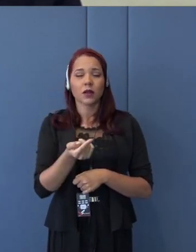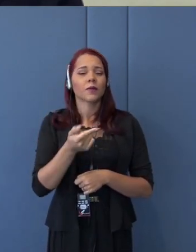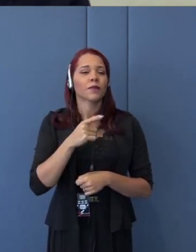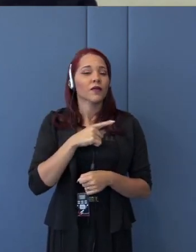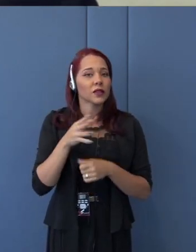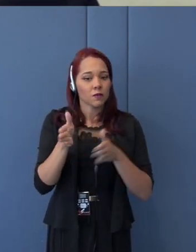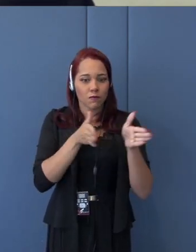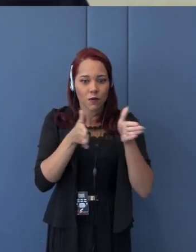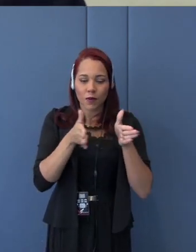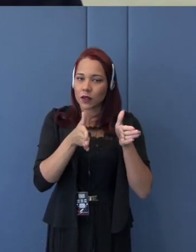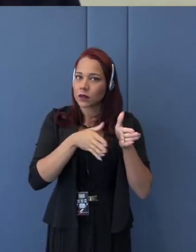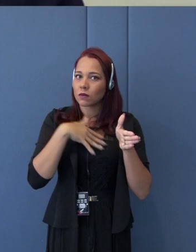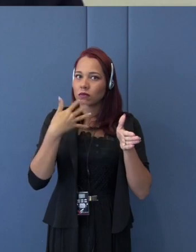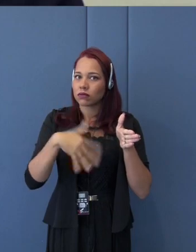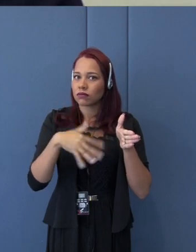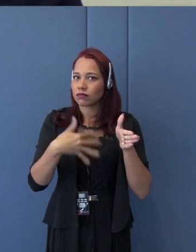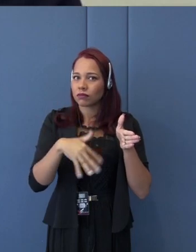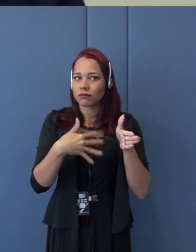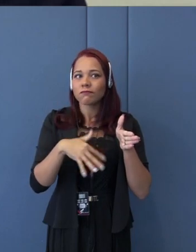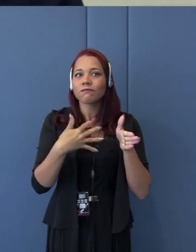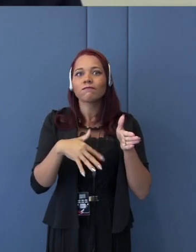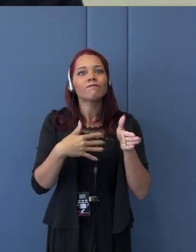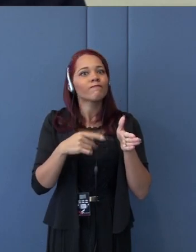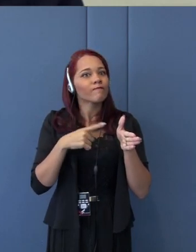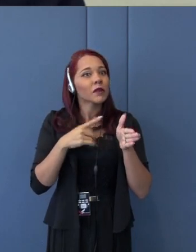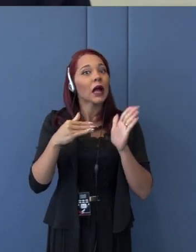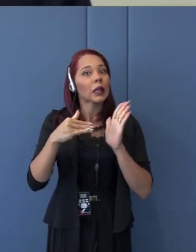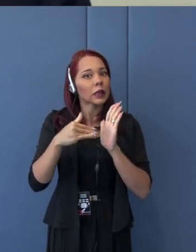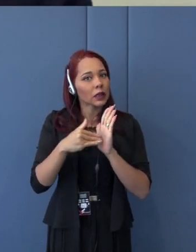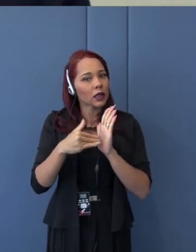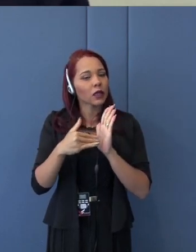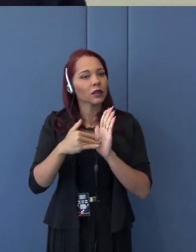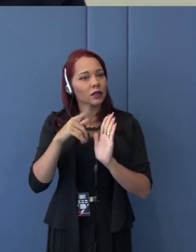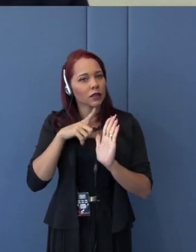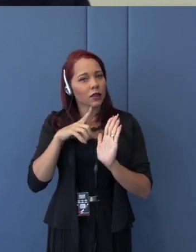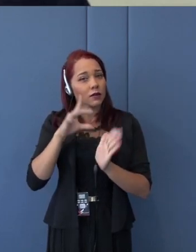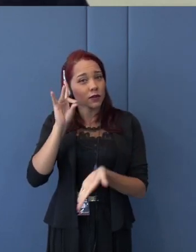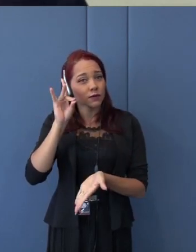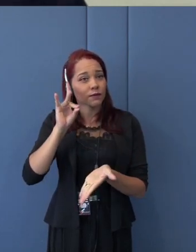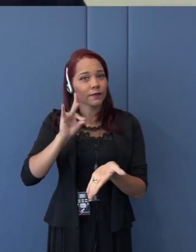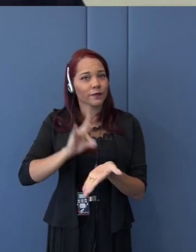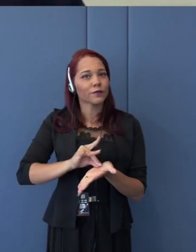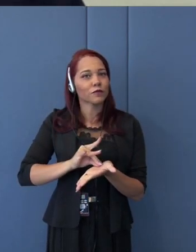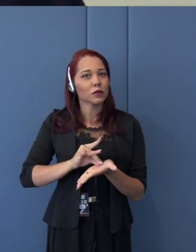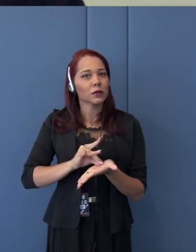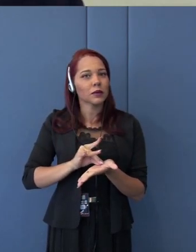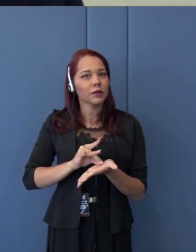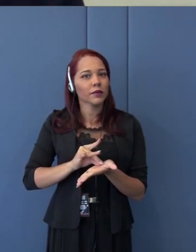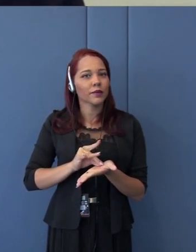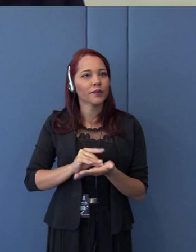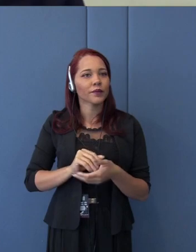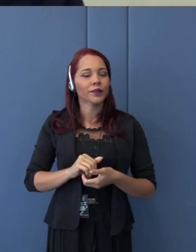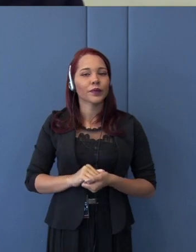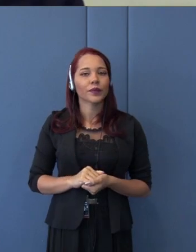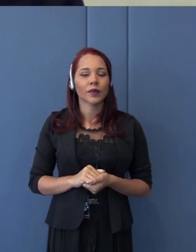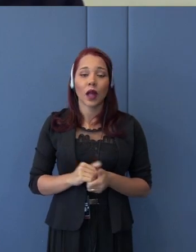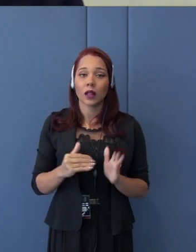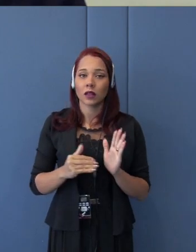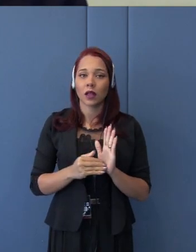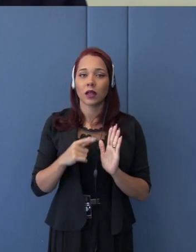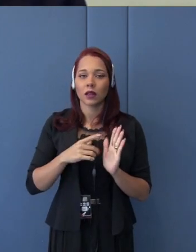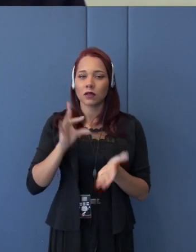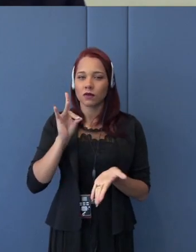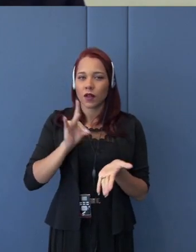are some small fans here, the small wrestling, you know, the traditional Japanese sports, small